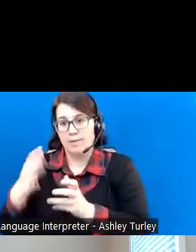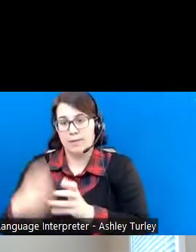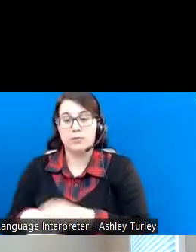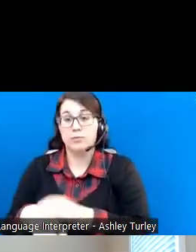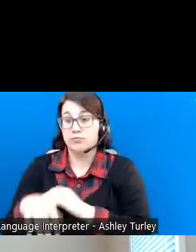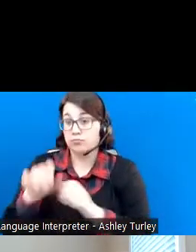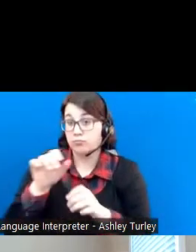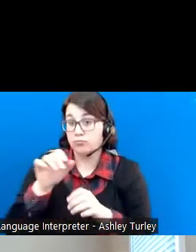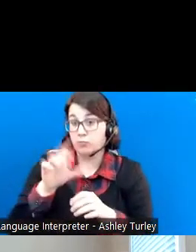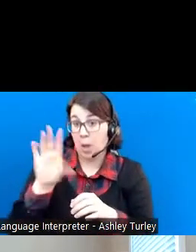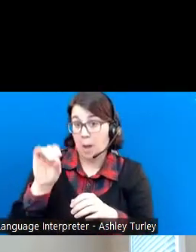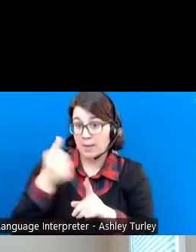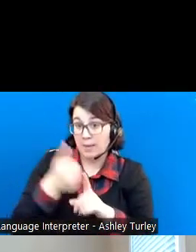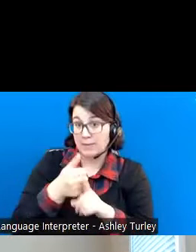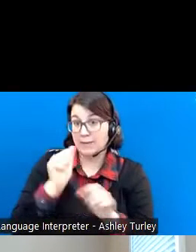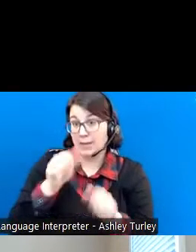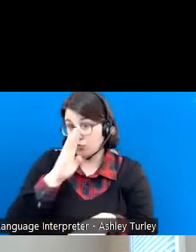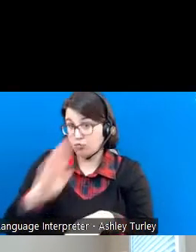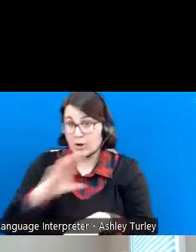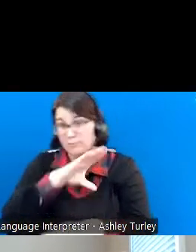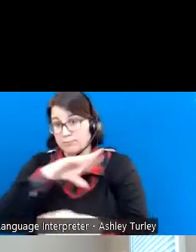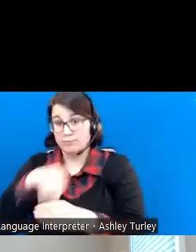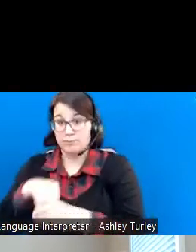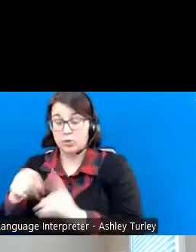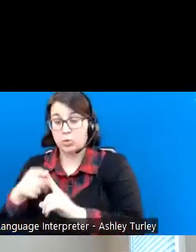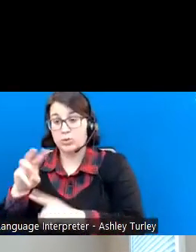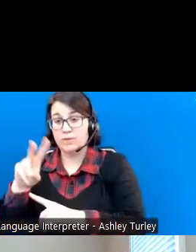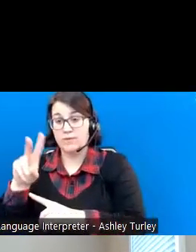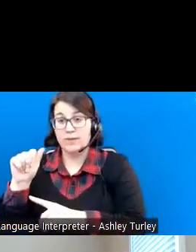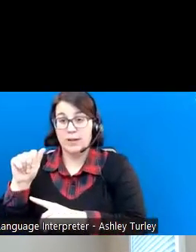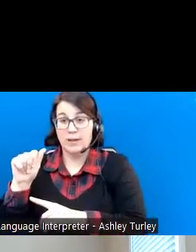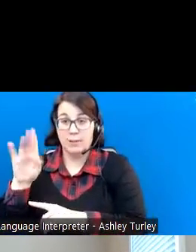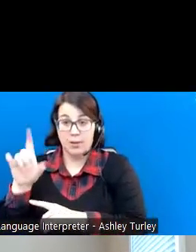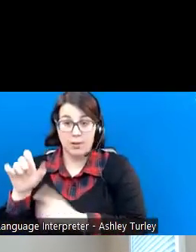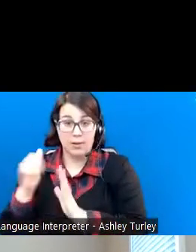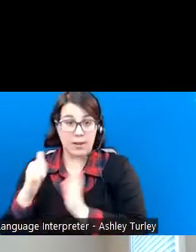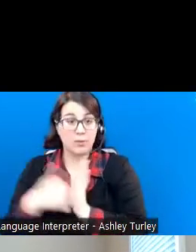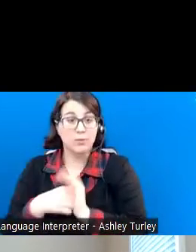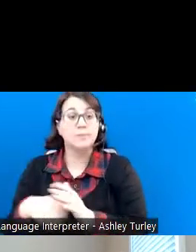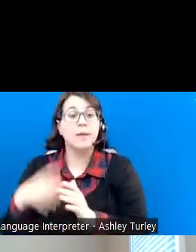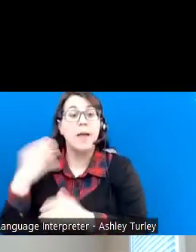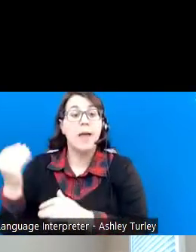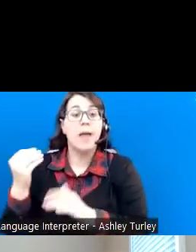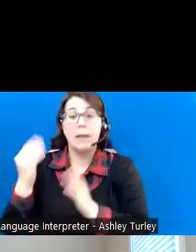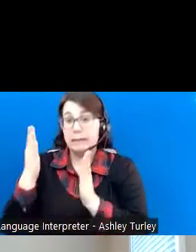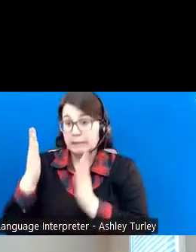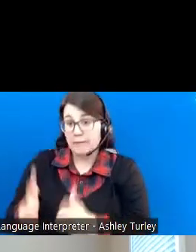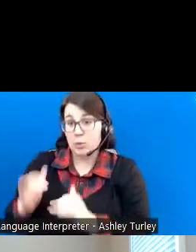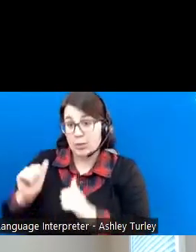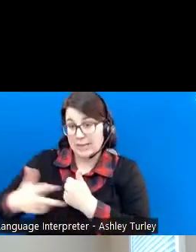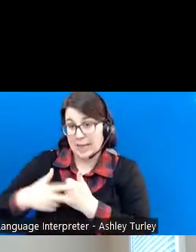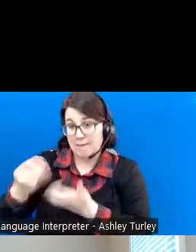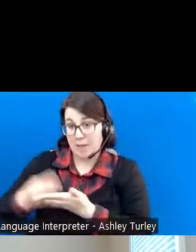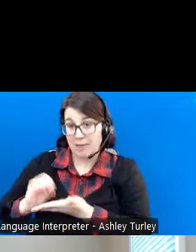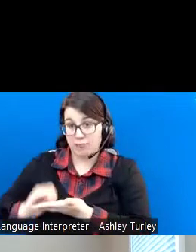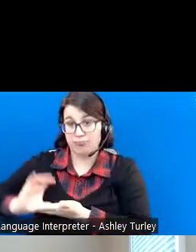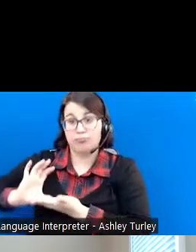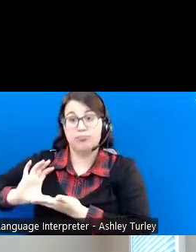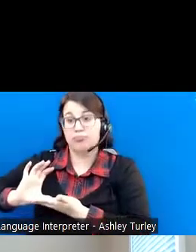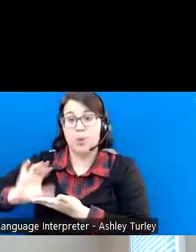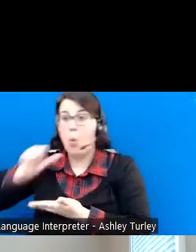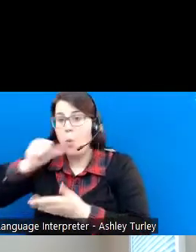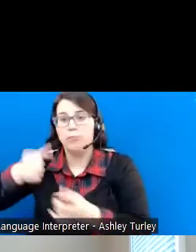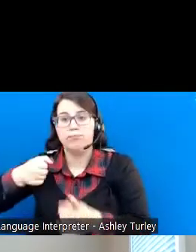direct contributions to their employees WV ABLE accounts. And individuals can save money in the ABLE account without it